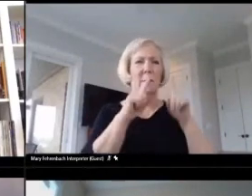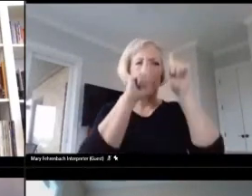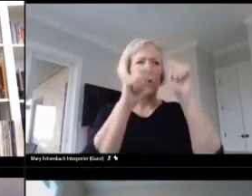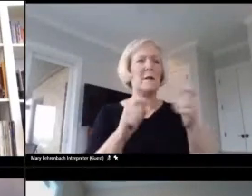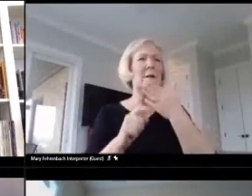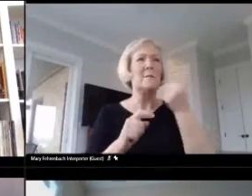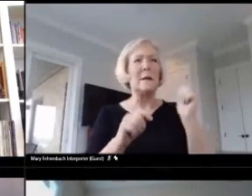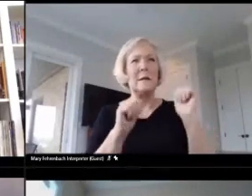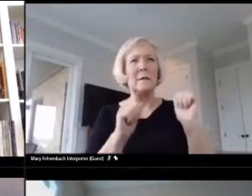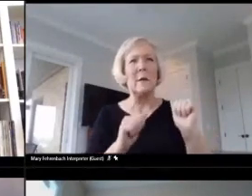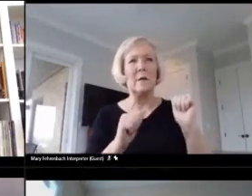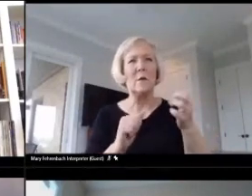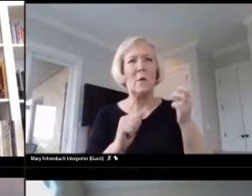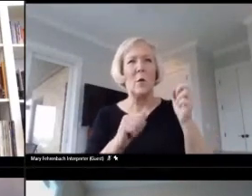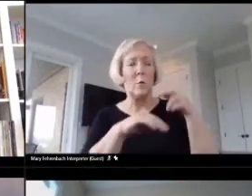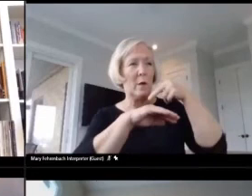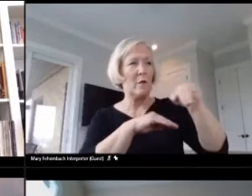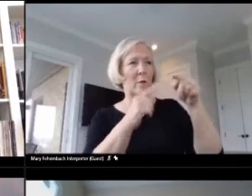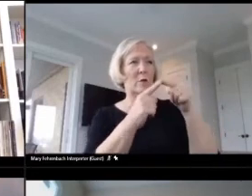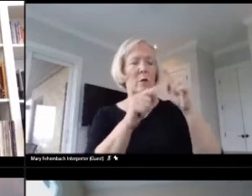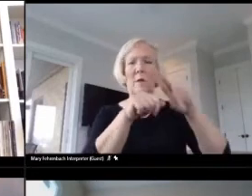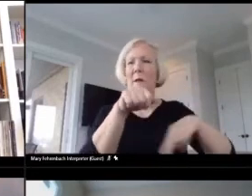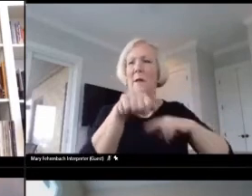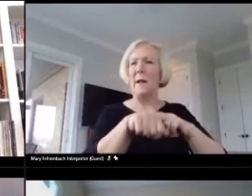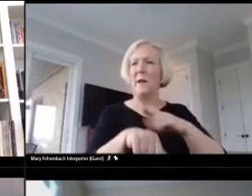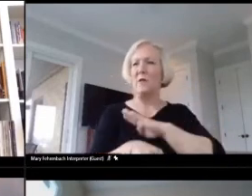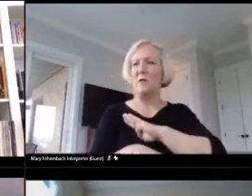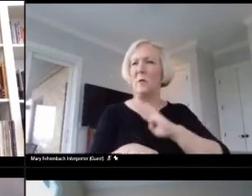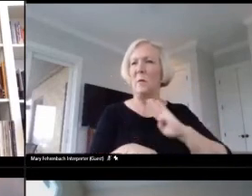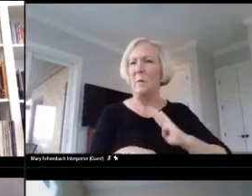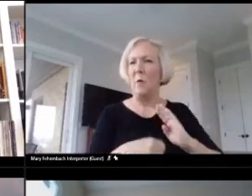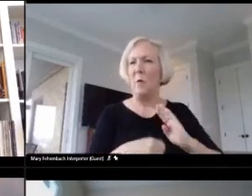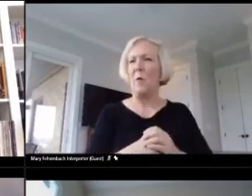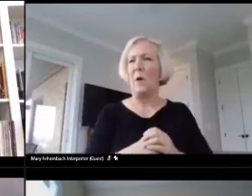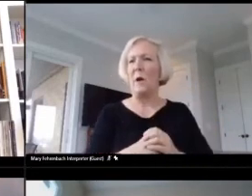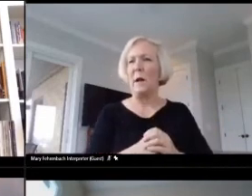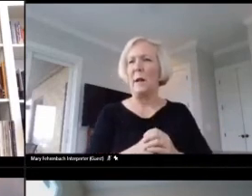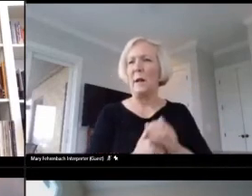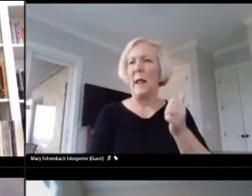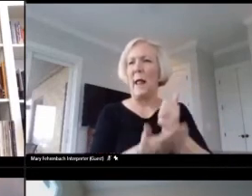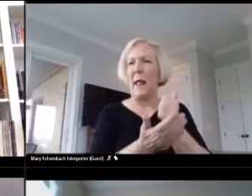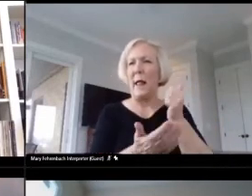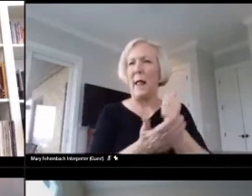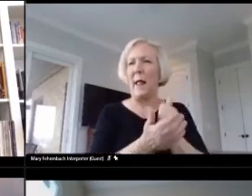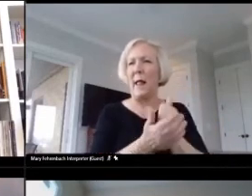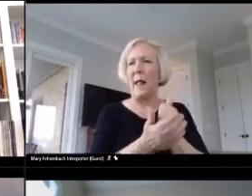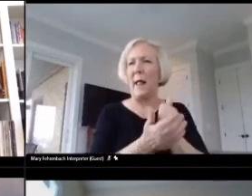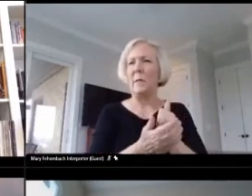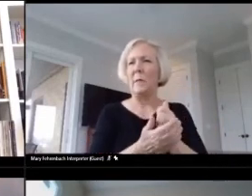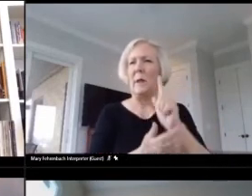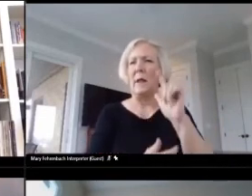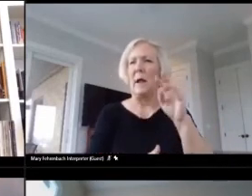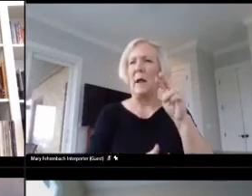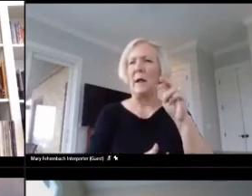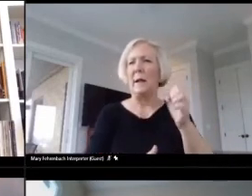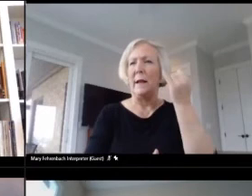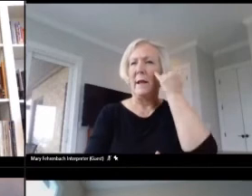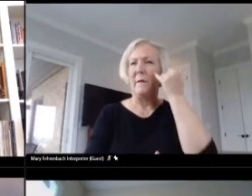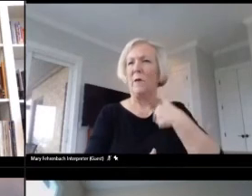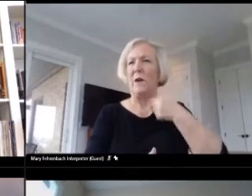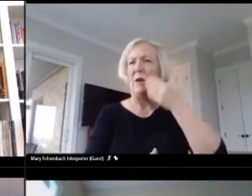refer them to the National Board helpline if we don't know the answer. But